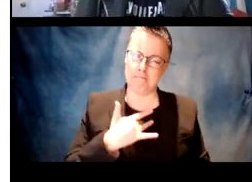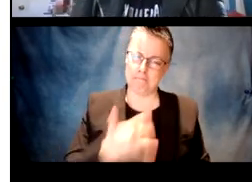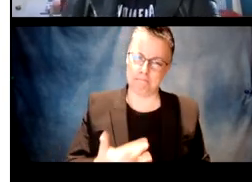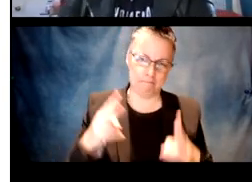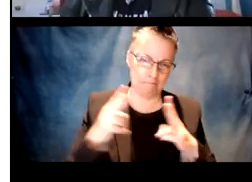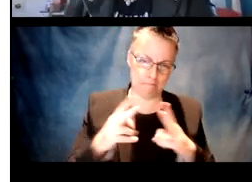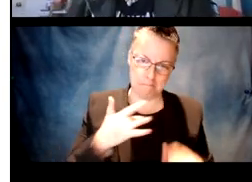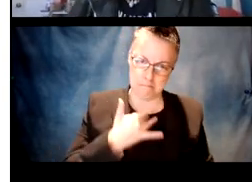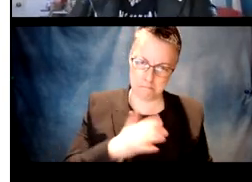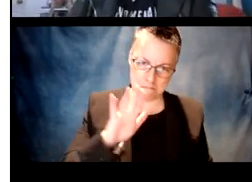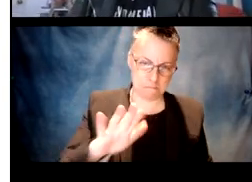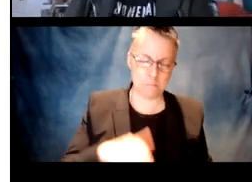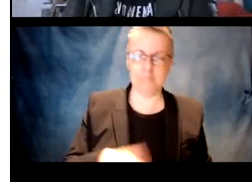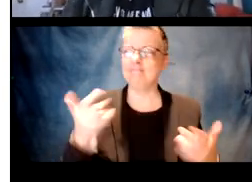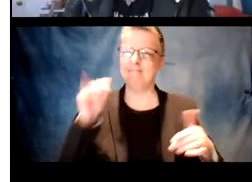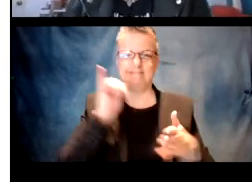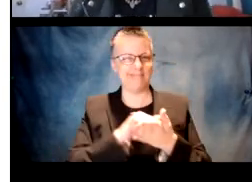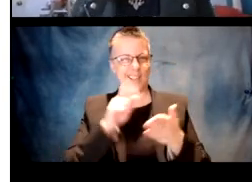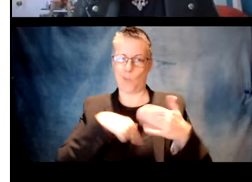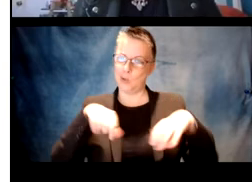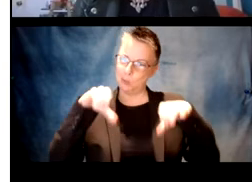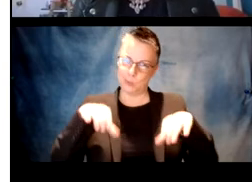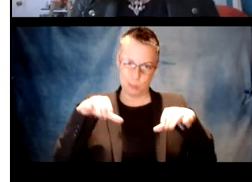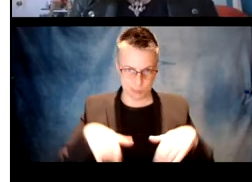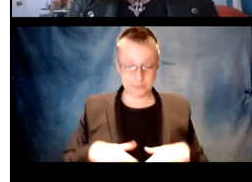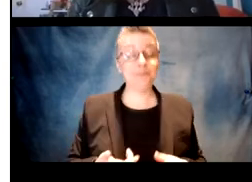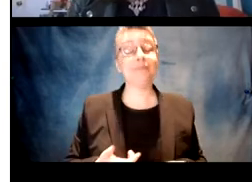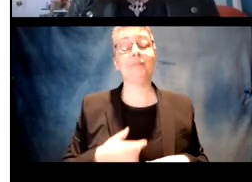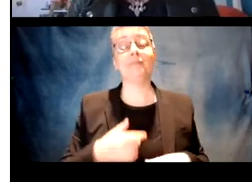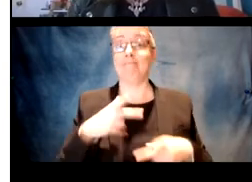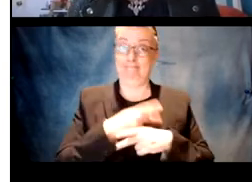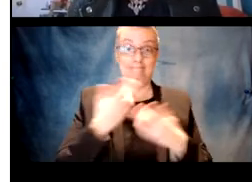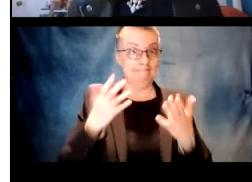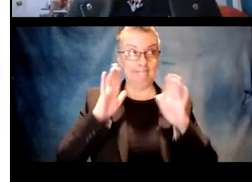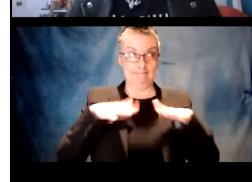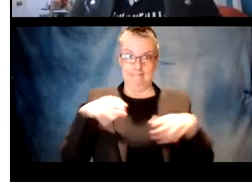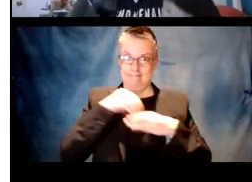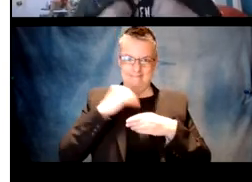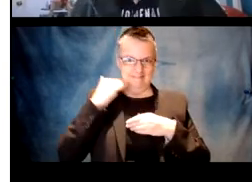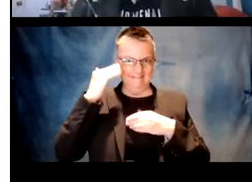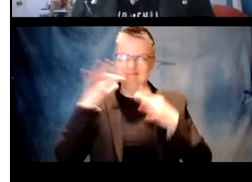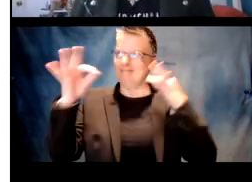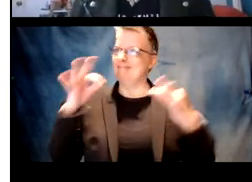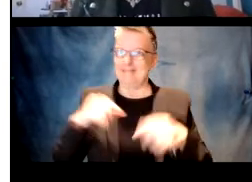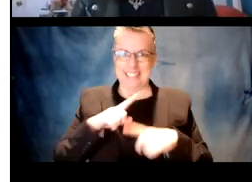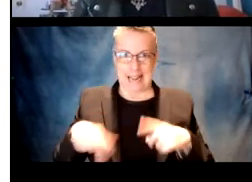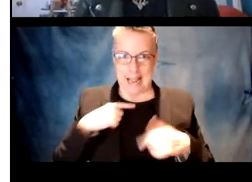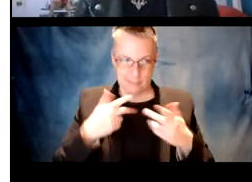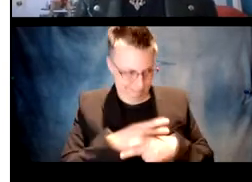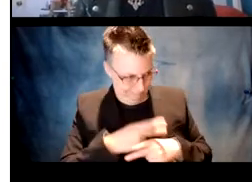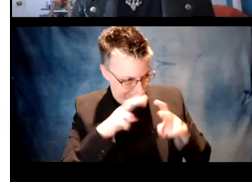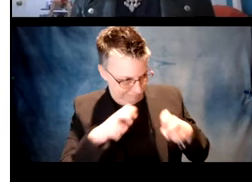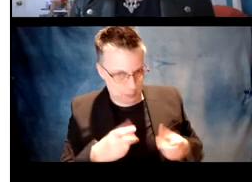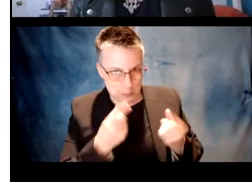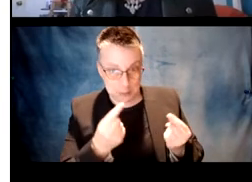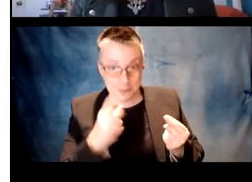if you're familiar at all with child language studies, you know that this is kind of, you know, what you do what you use